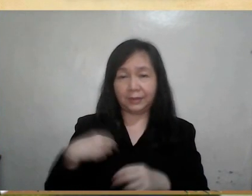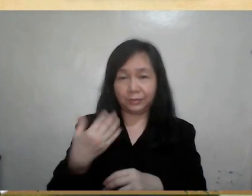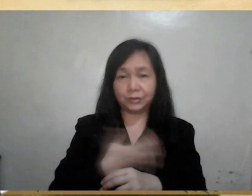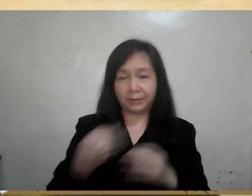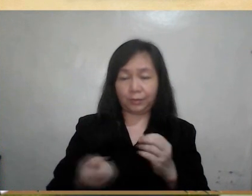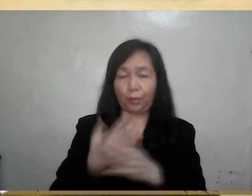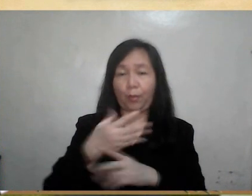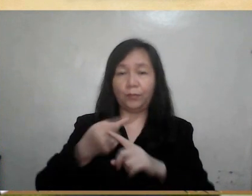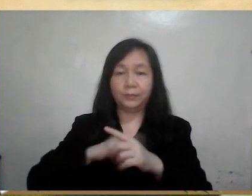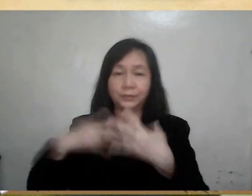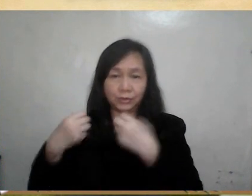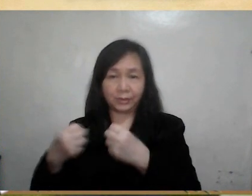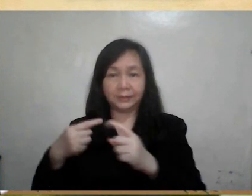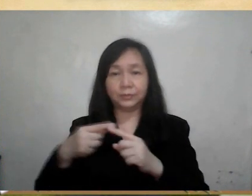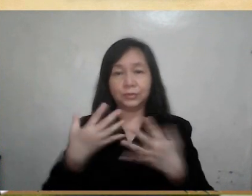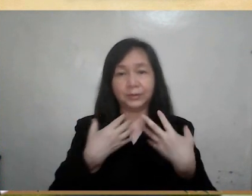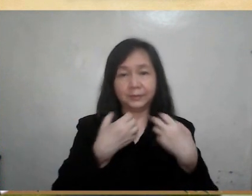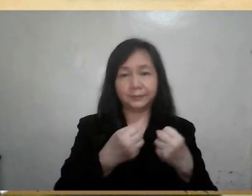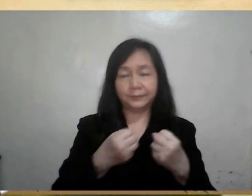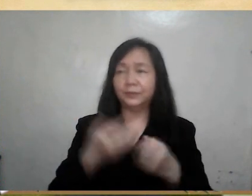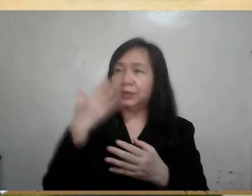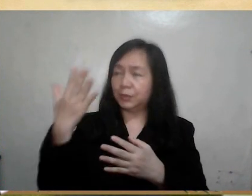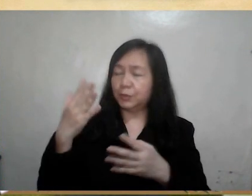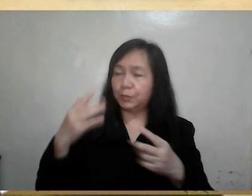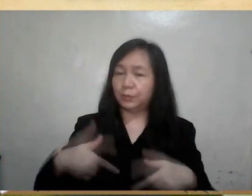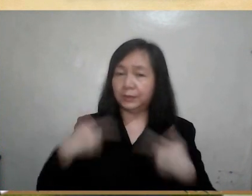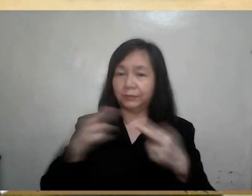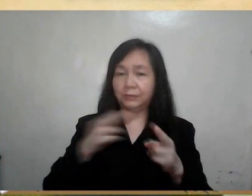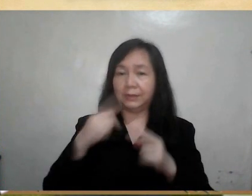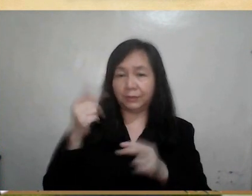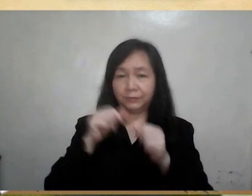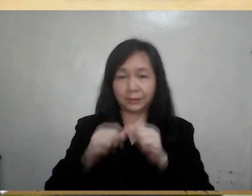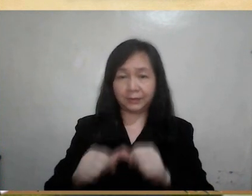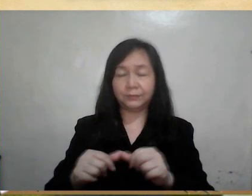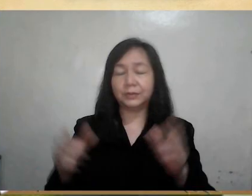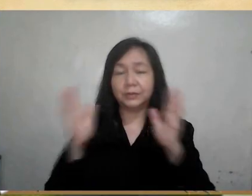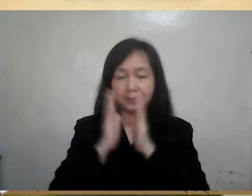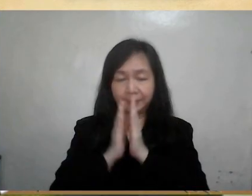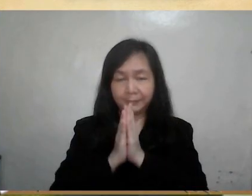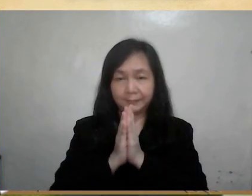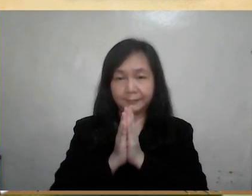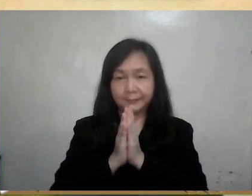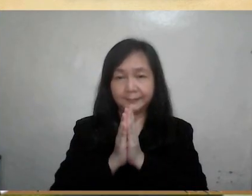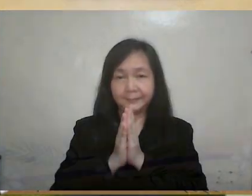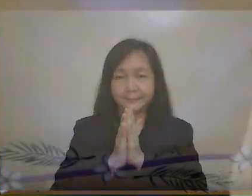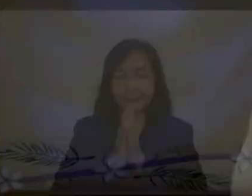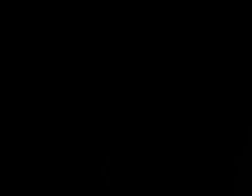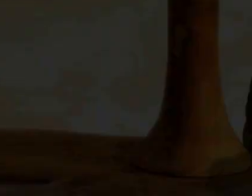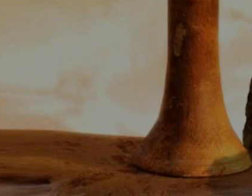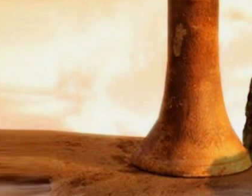in us may grow from strength to strength. You who live and reign forever and ever. Amen.